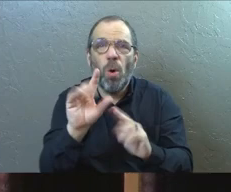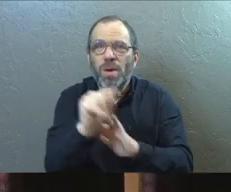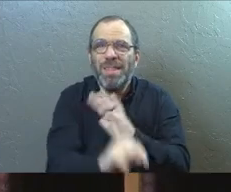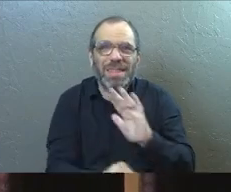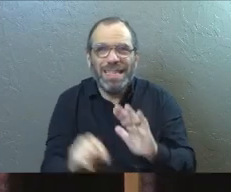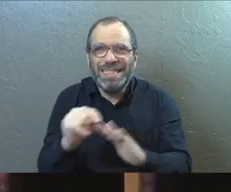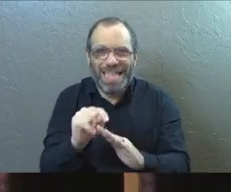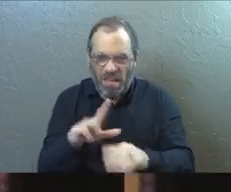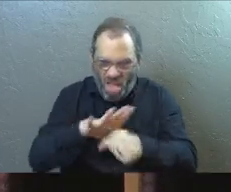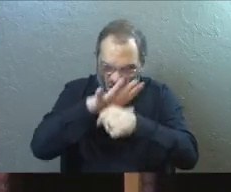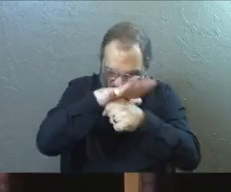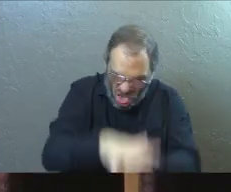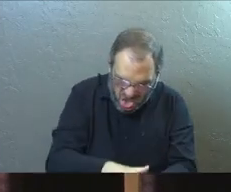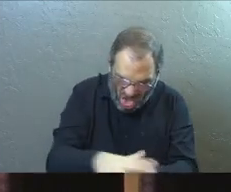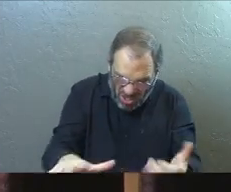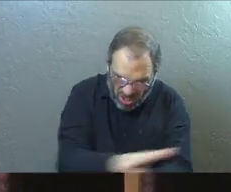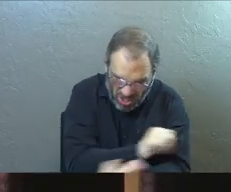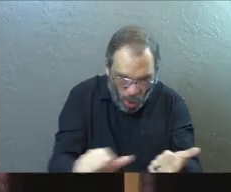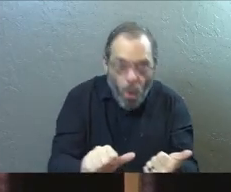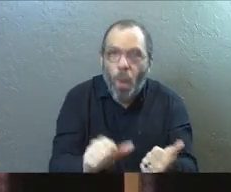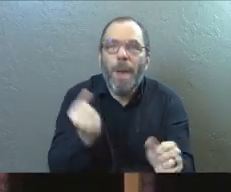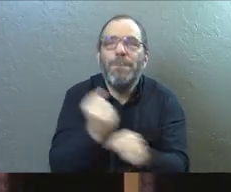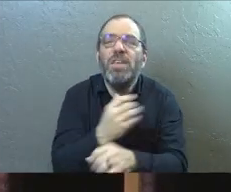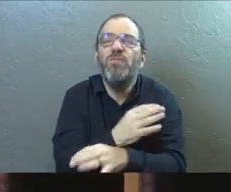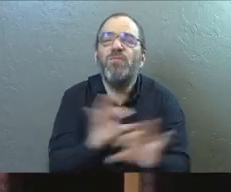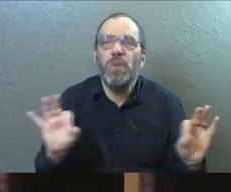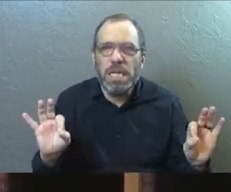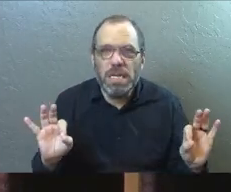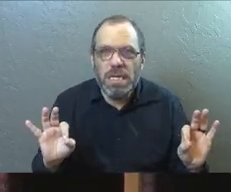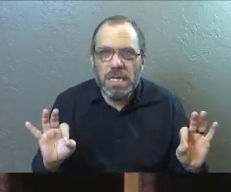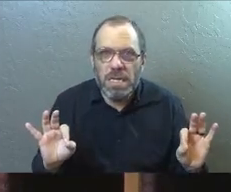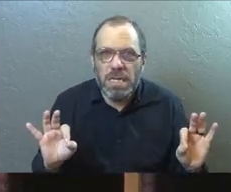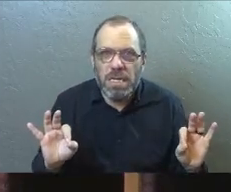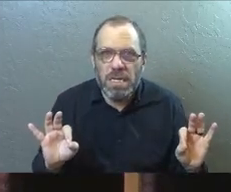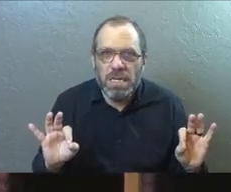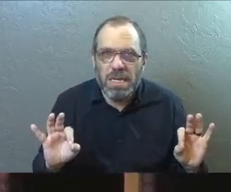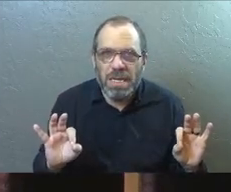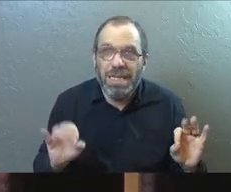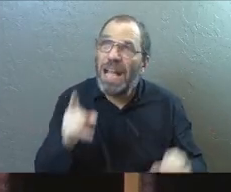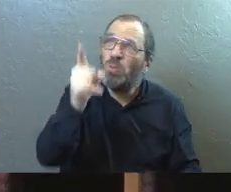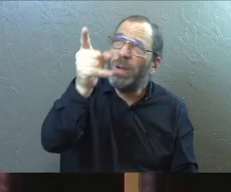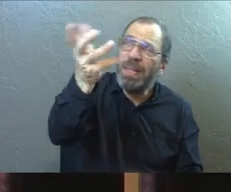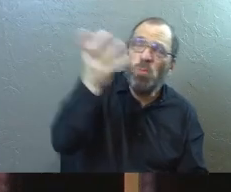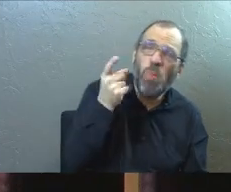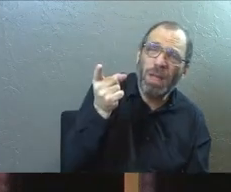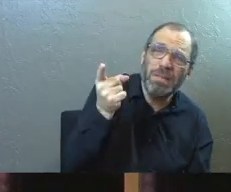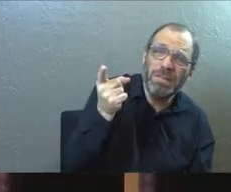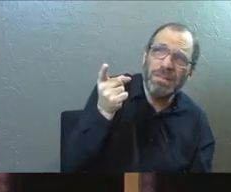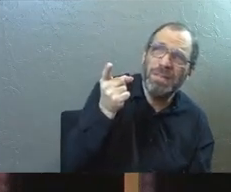are not supposed to crush you. Those moments are supposed to set you free. That's part of what he wants for you.